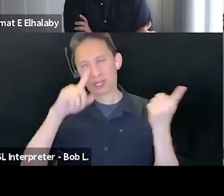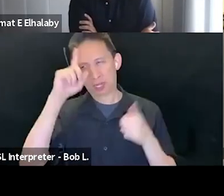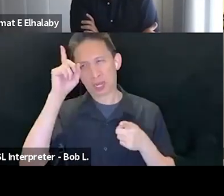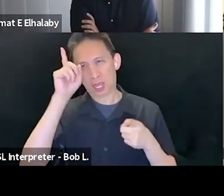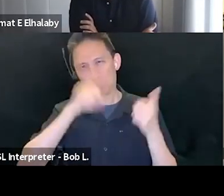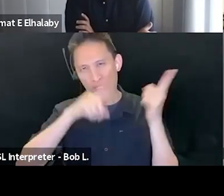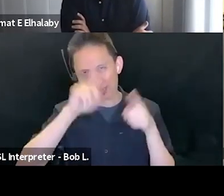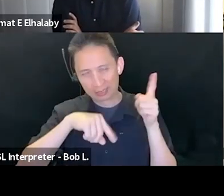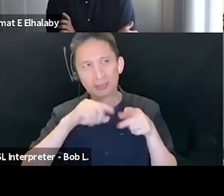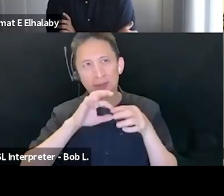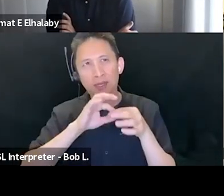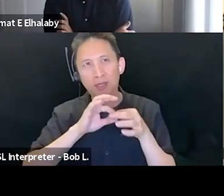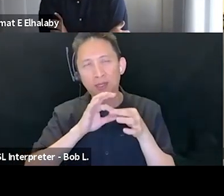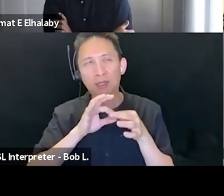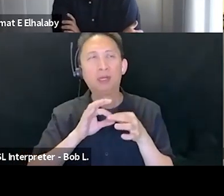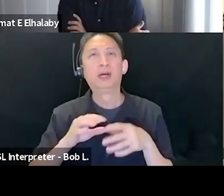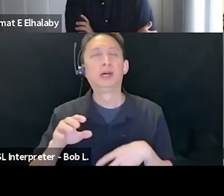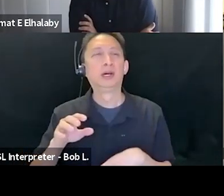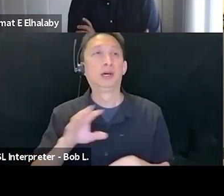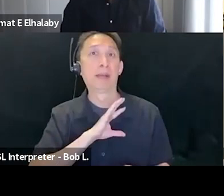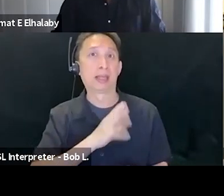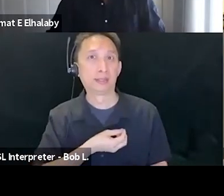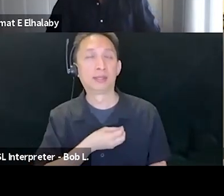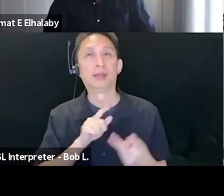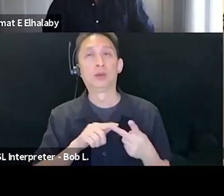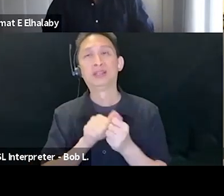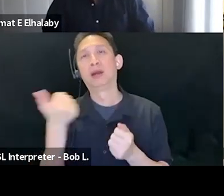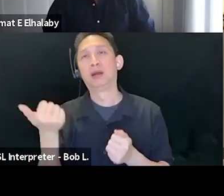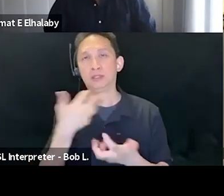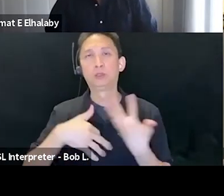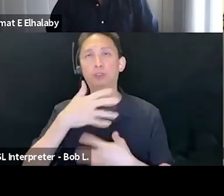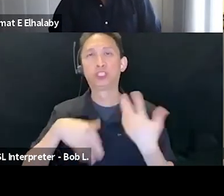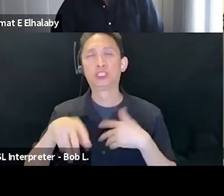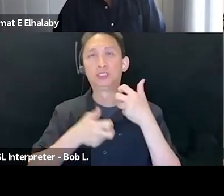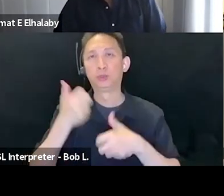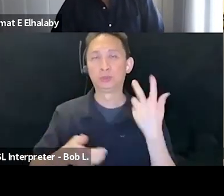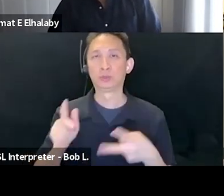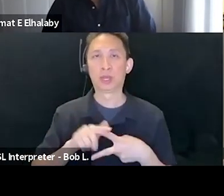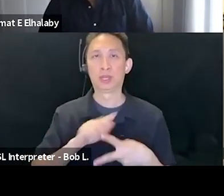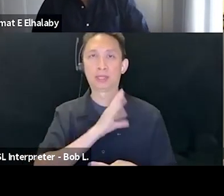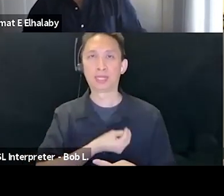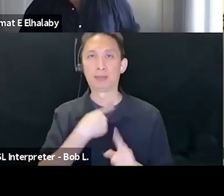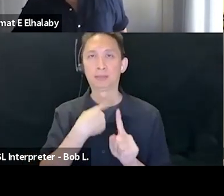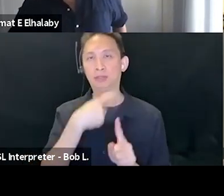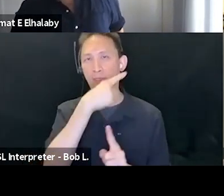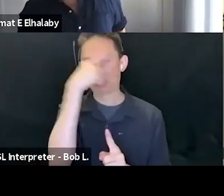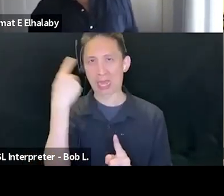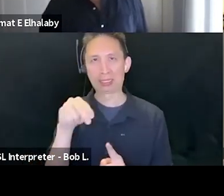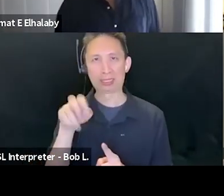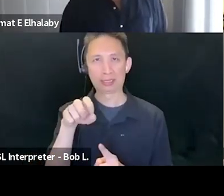other emergent social issues. One is Palestine and Blackness. And the other one is